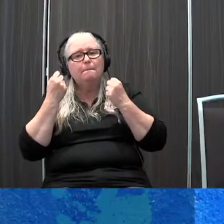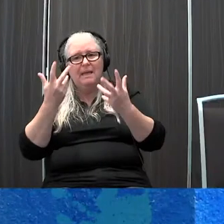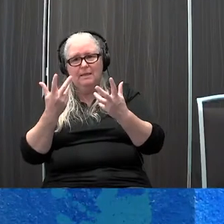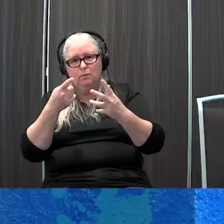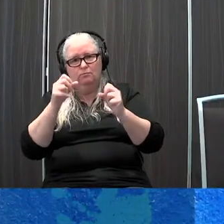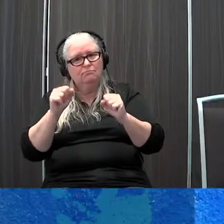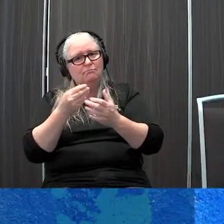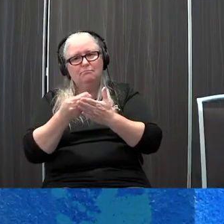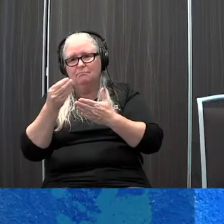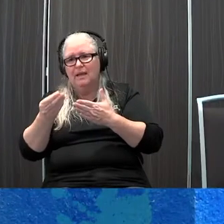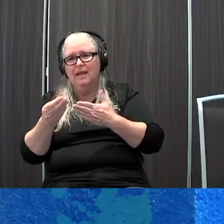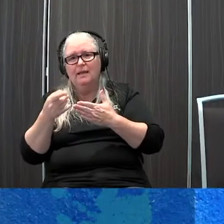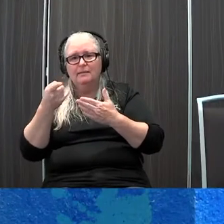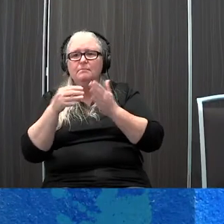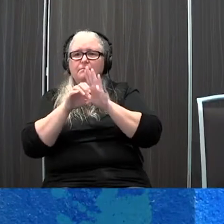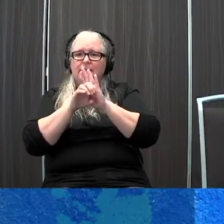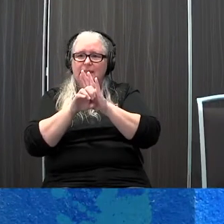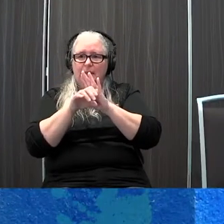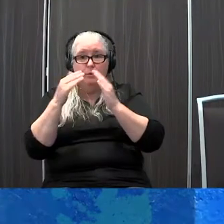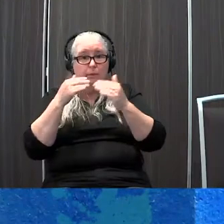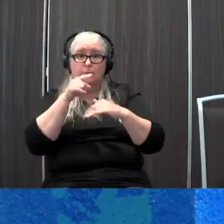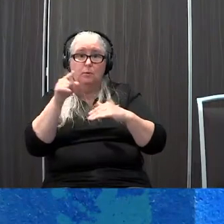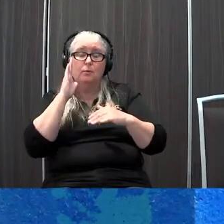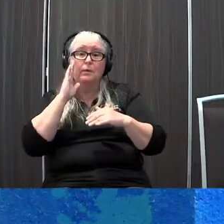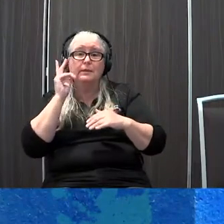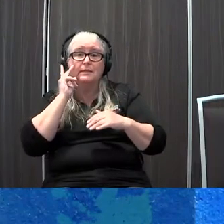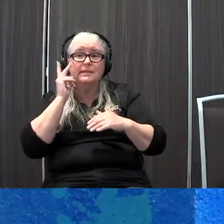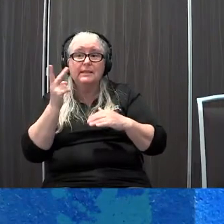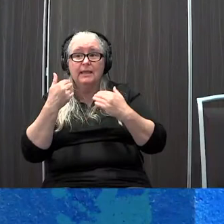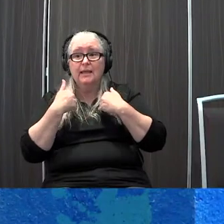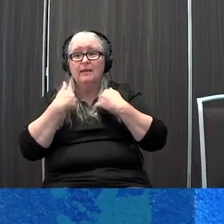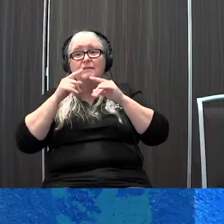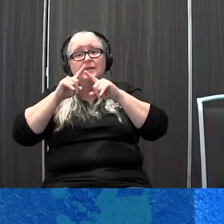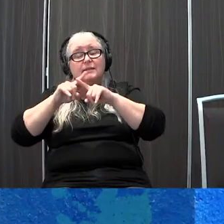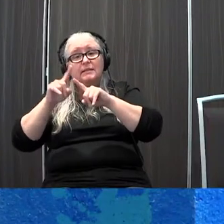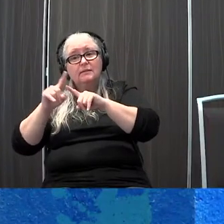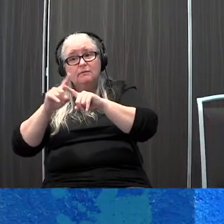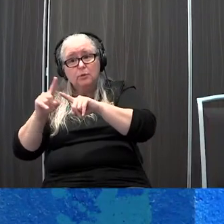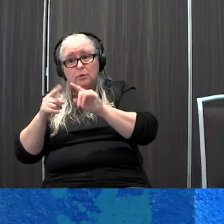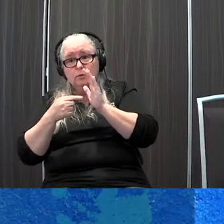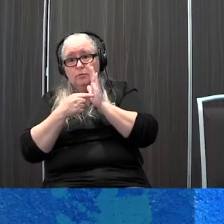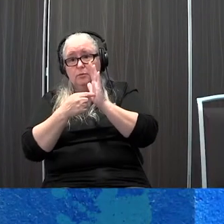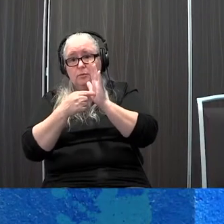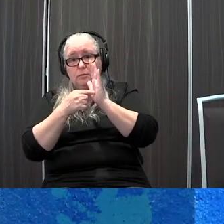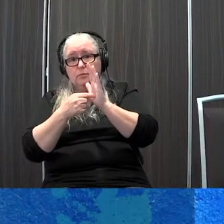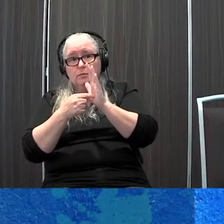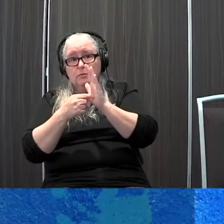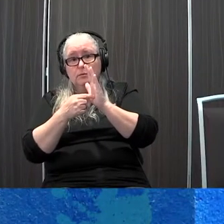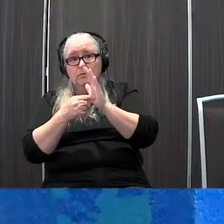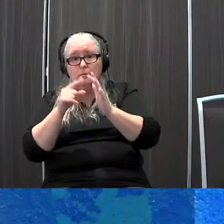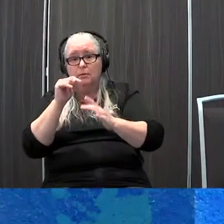that you might see and they have different features depending on what skills